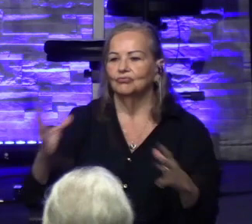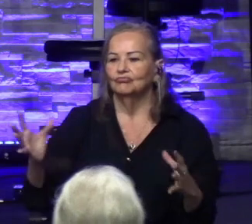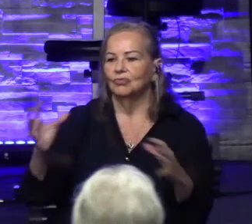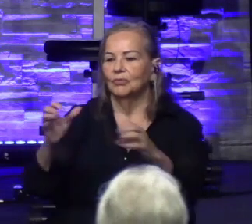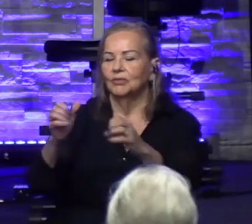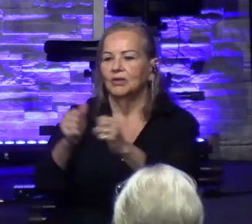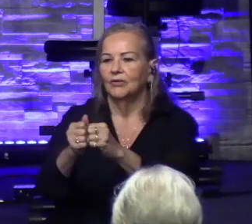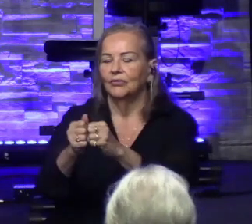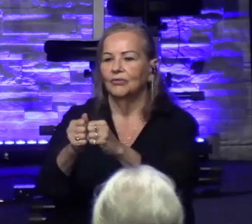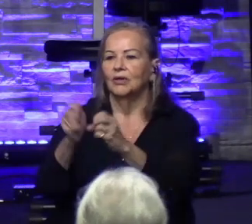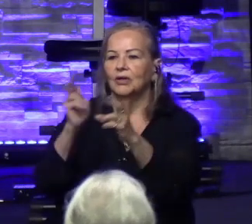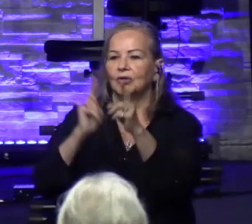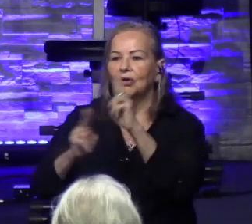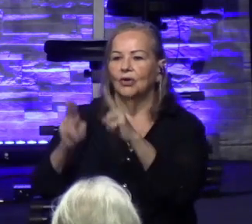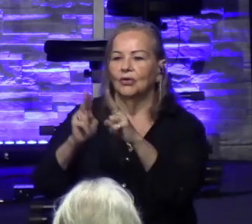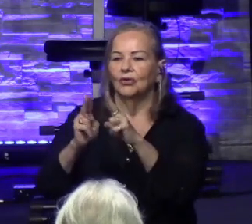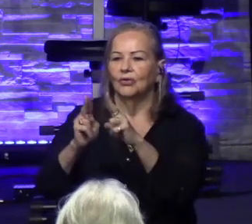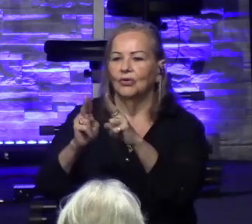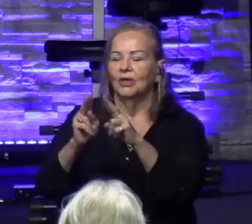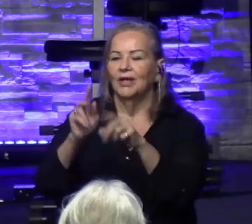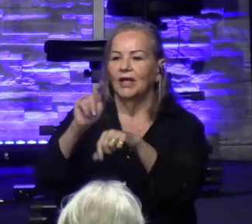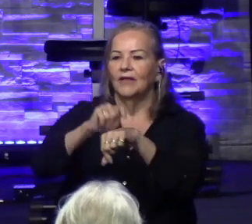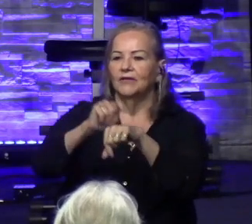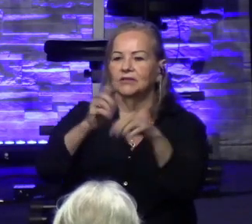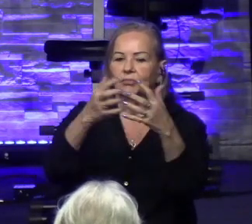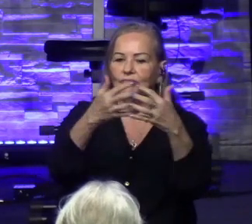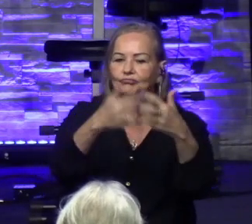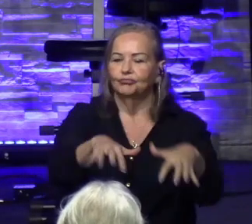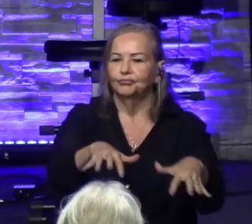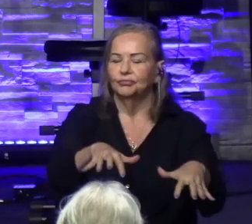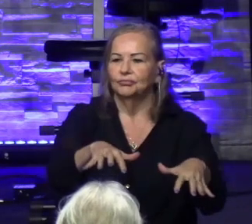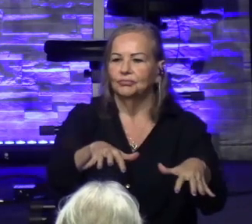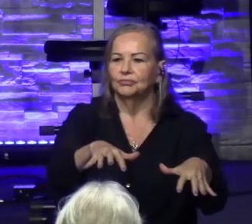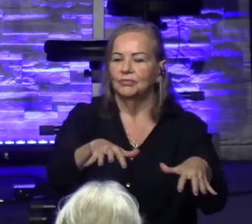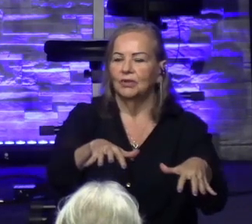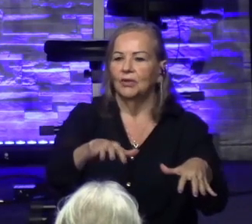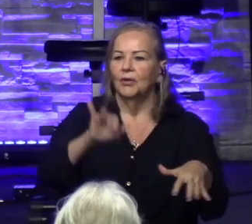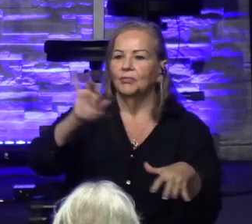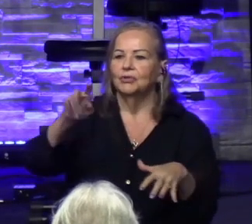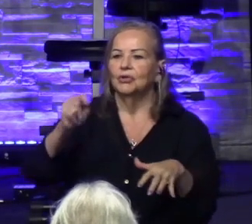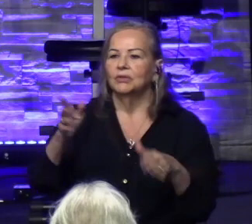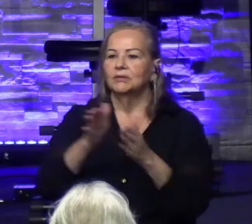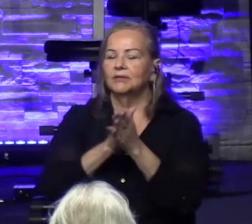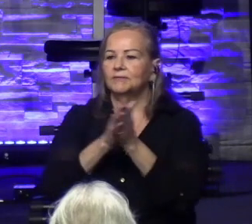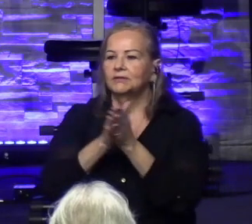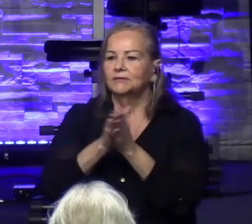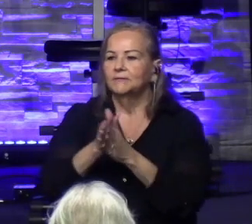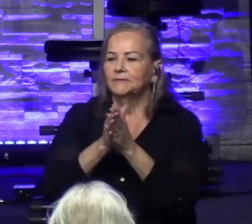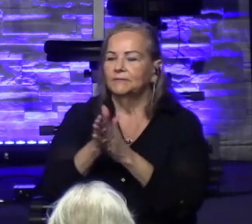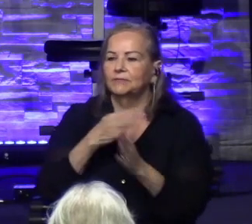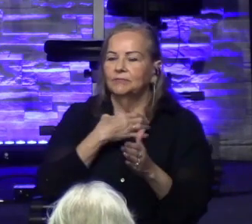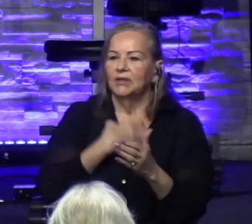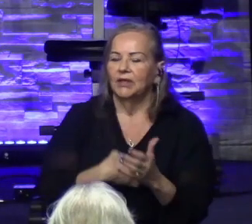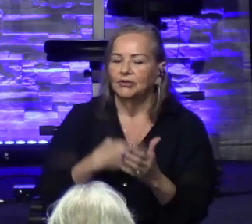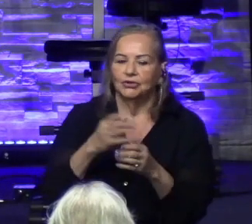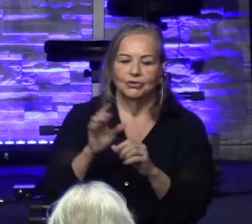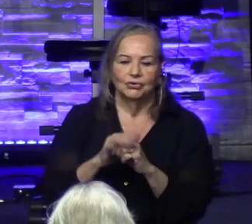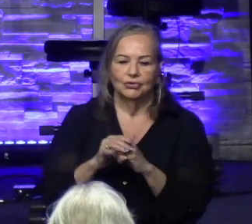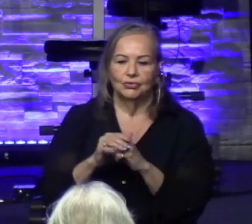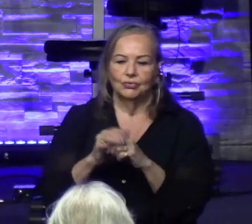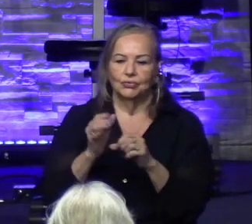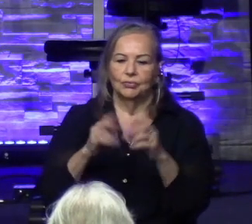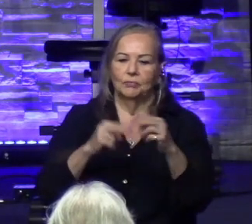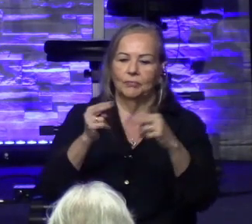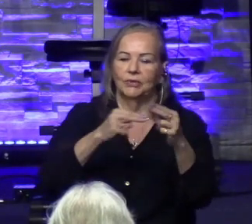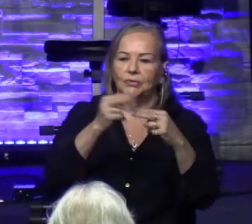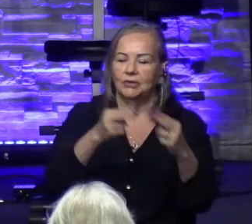And they had fallen apart. And he had a passion to restore it. Not because it was something that he wanted